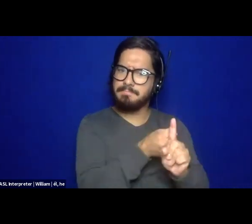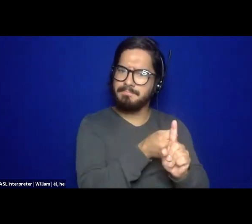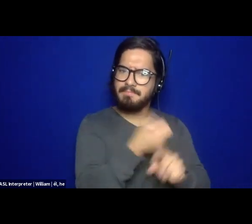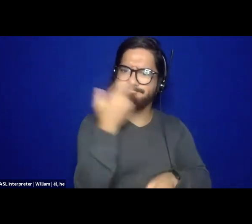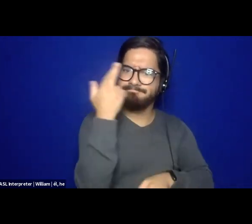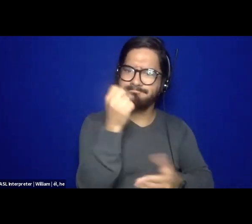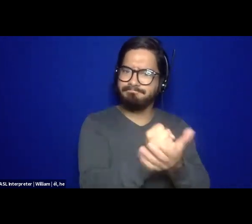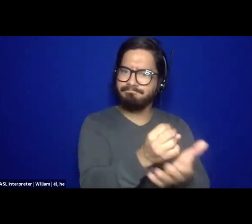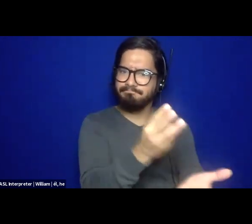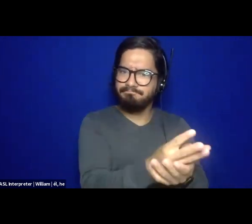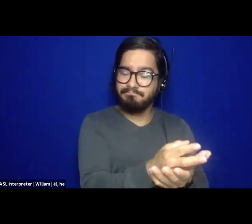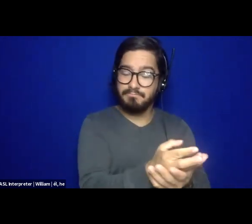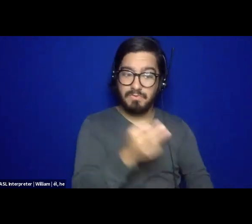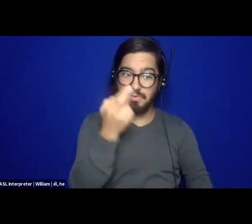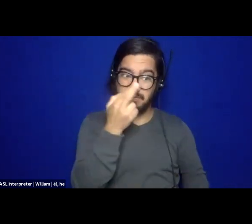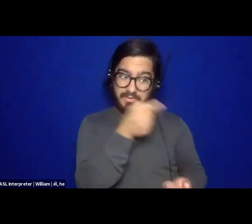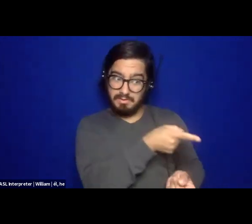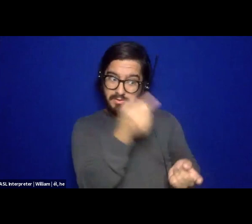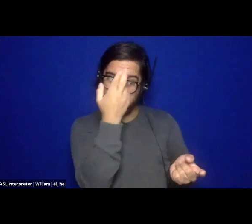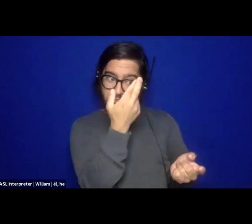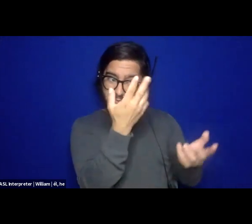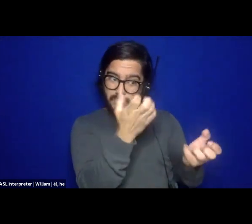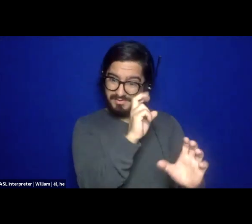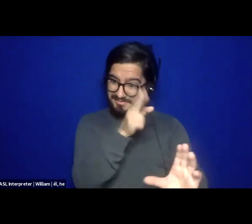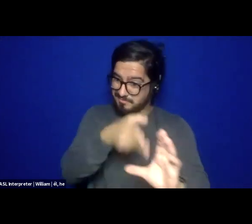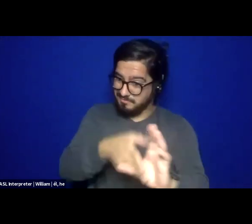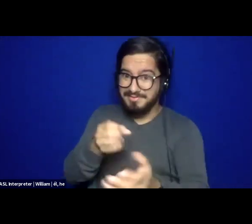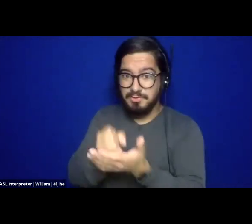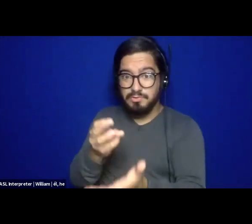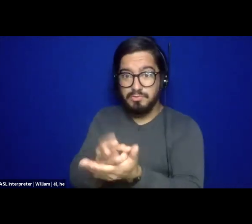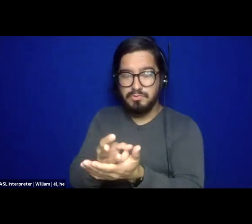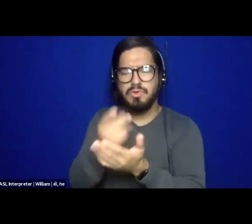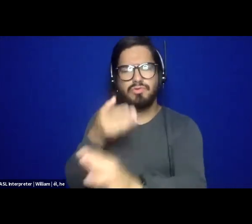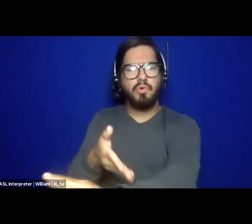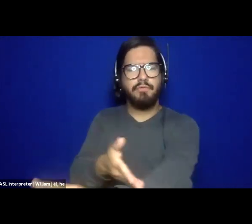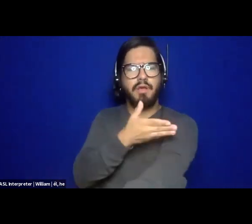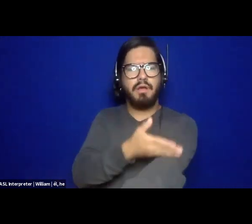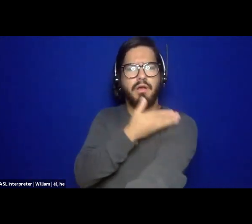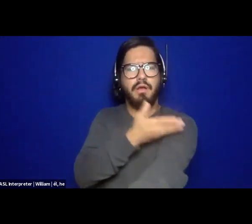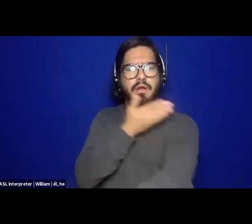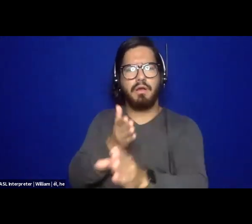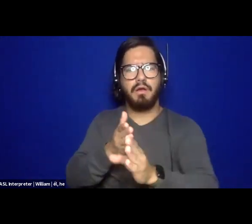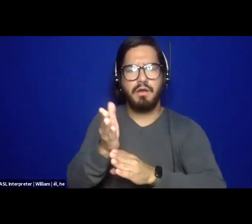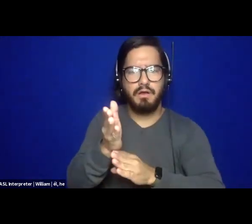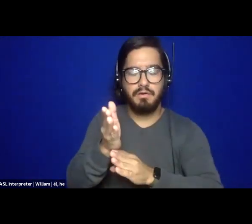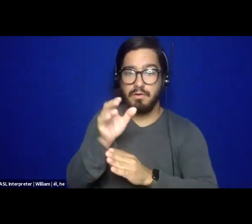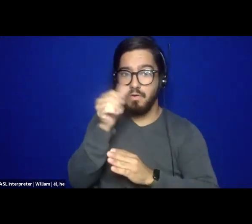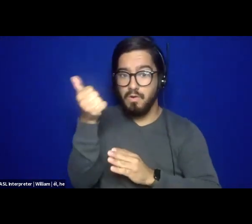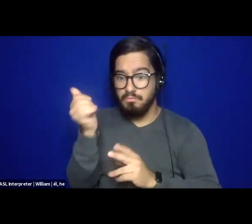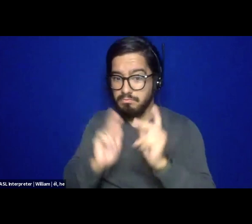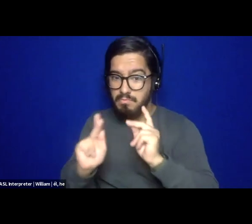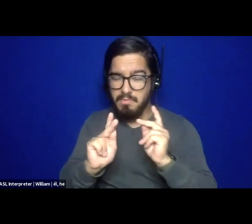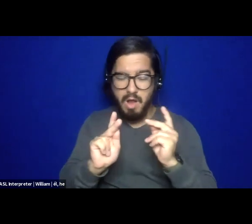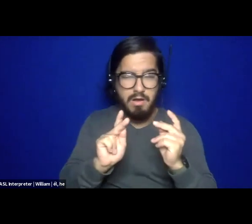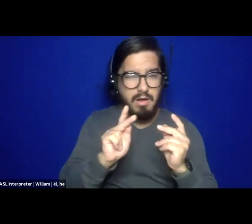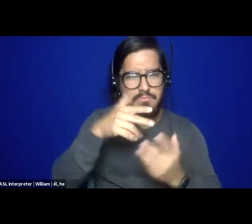reason they're going into the field is to make it a better field, to improve the experiences of others who have to interact with social workers